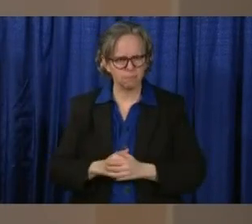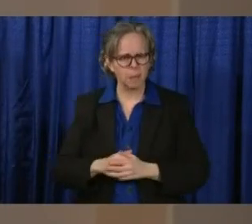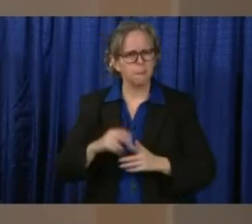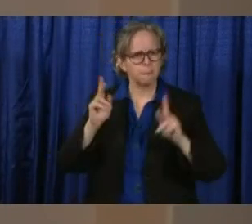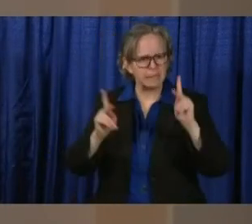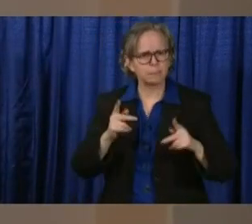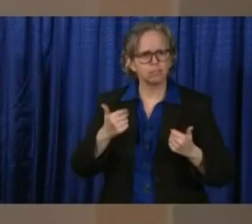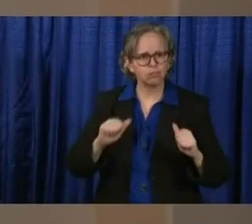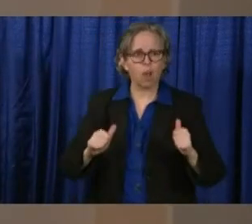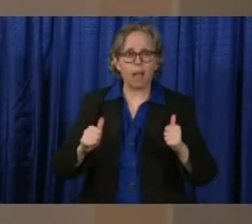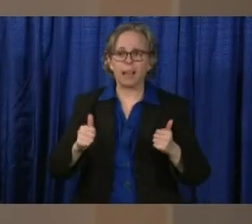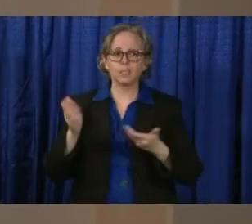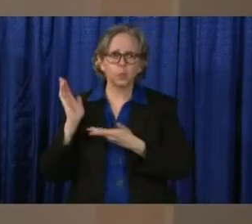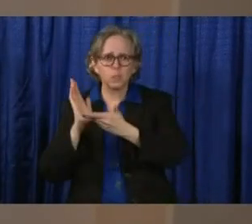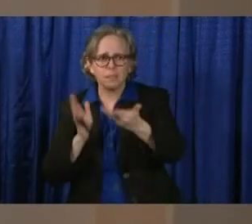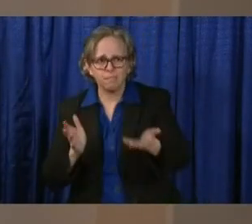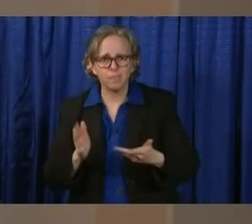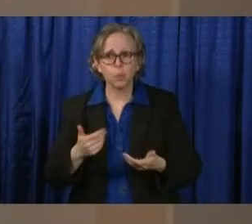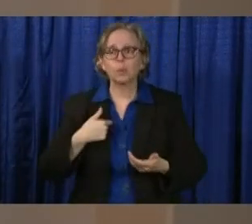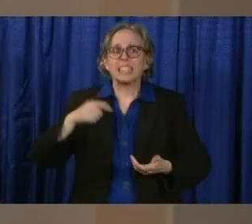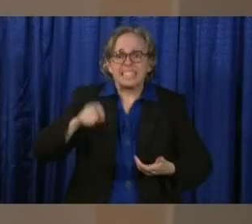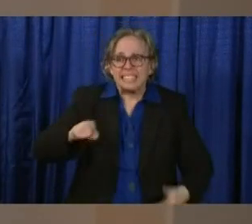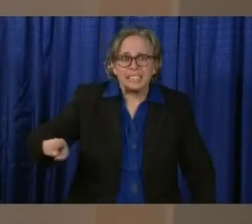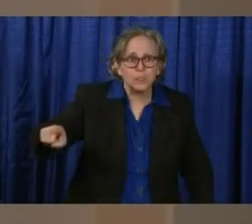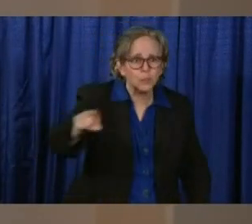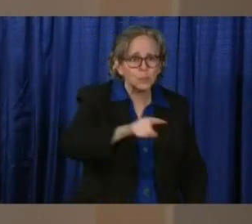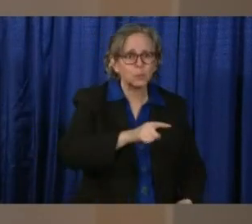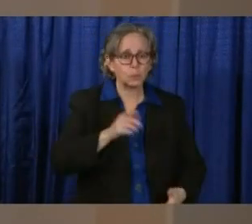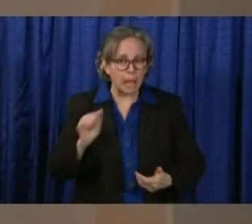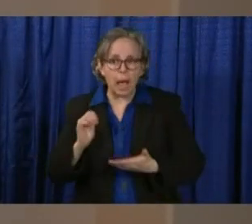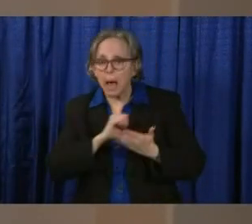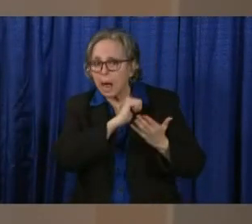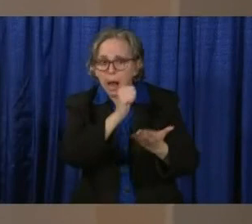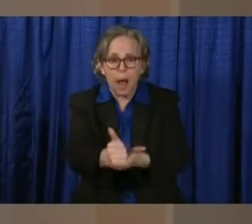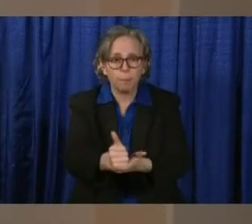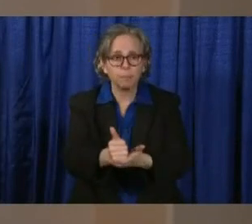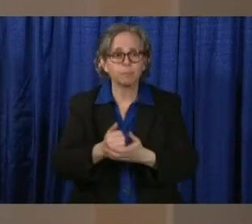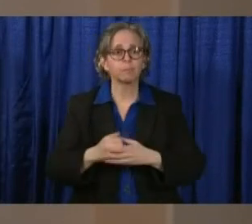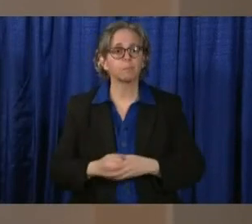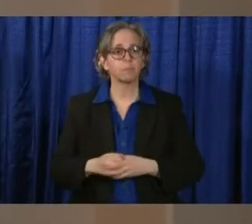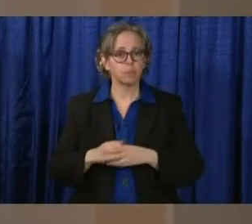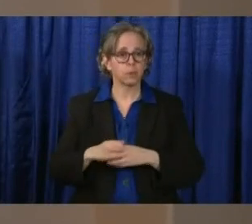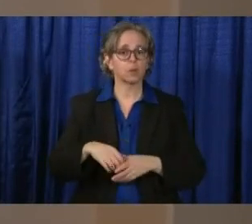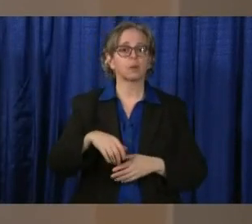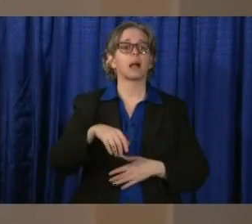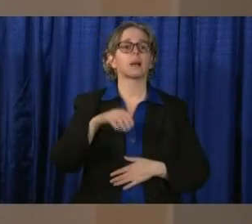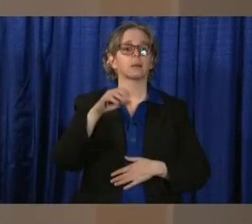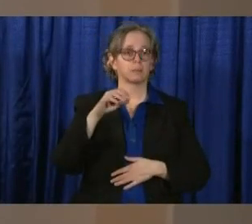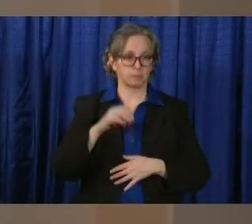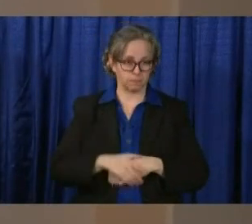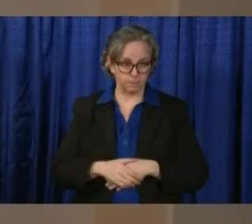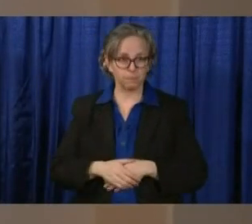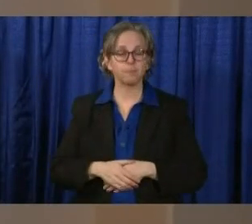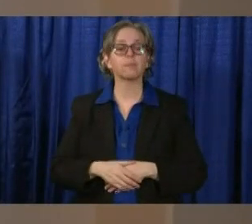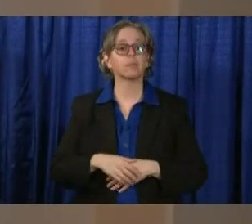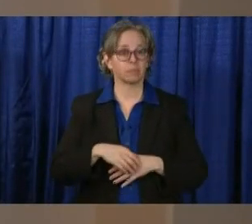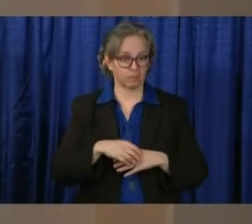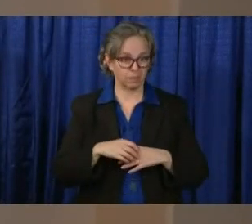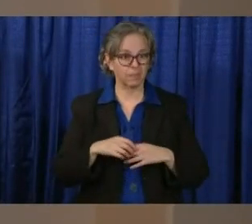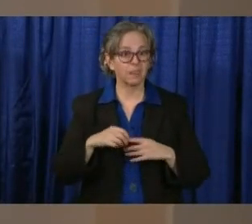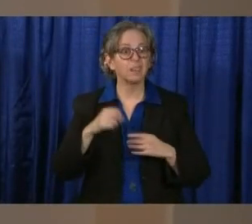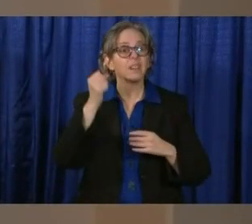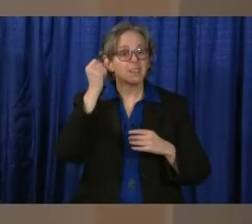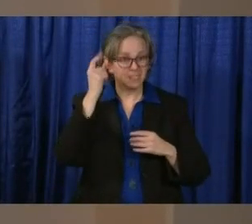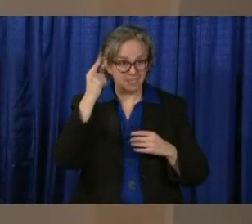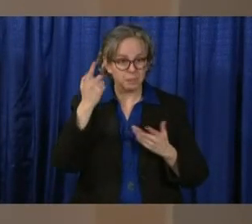deliver the services we need. You can help them out by going to that website and getting yourself a new